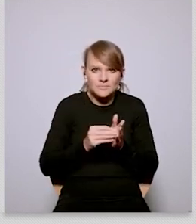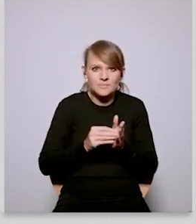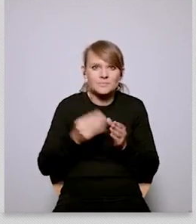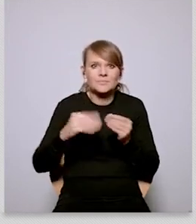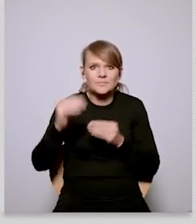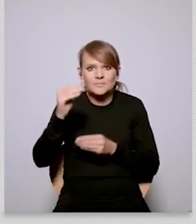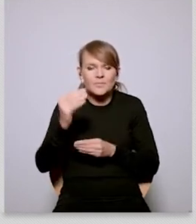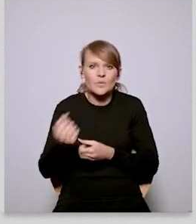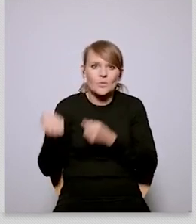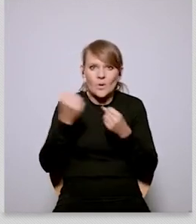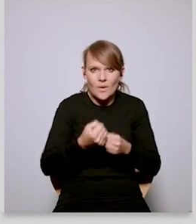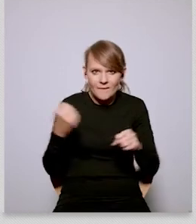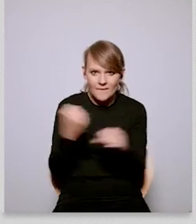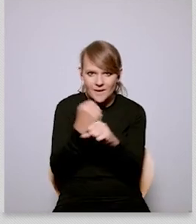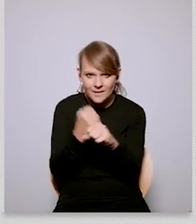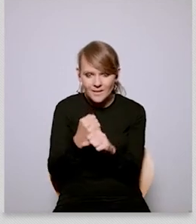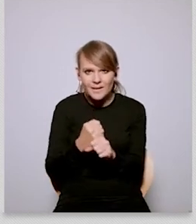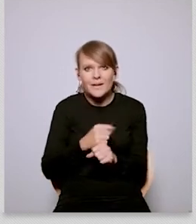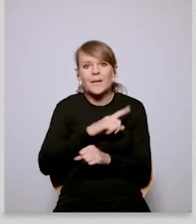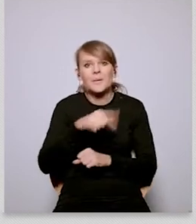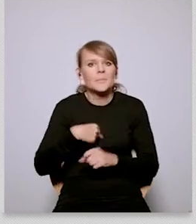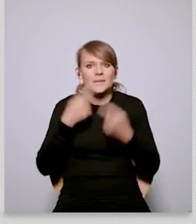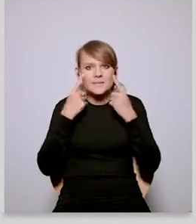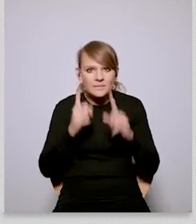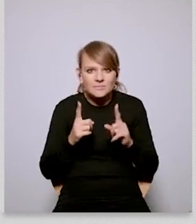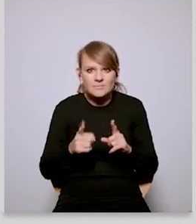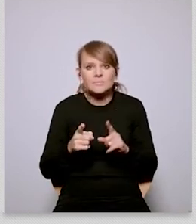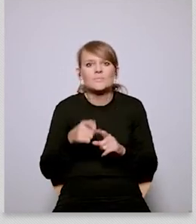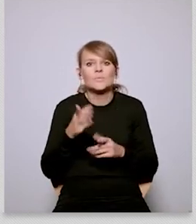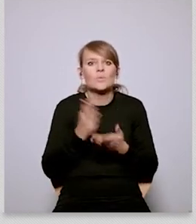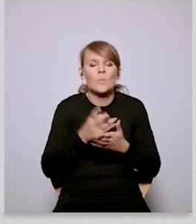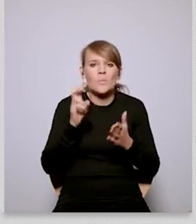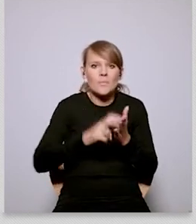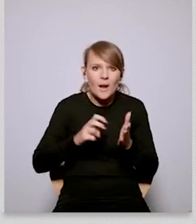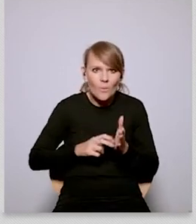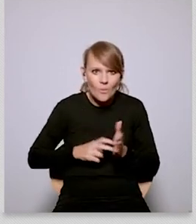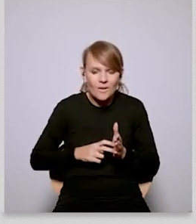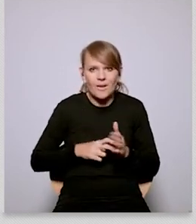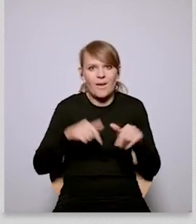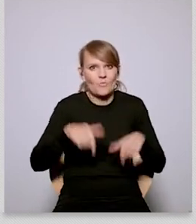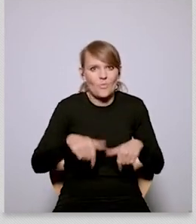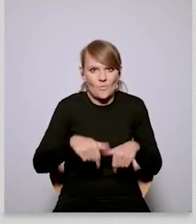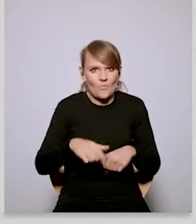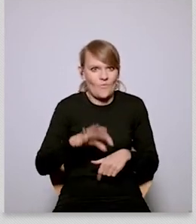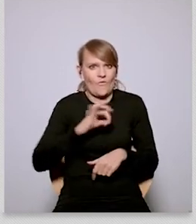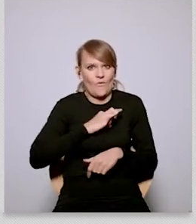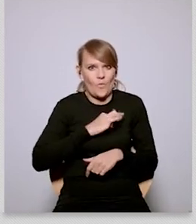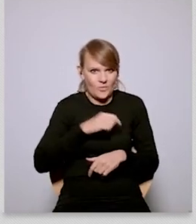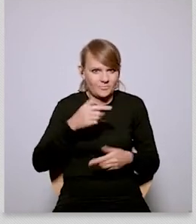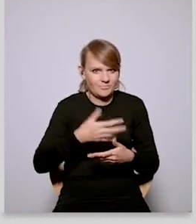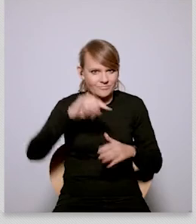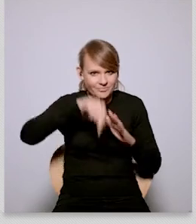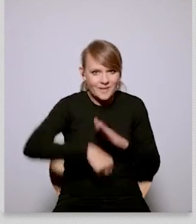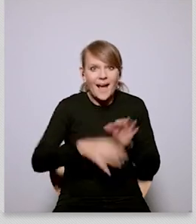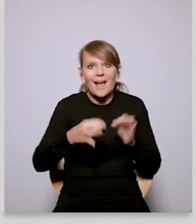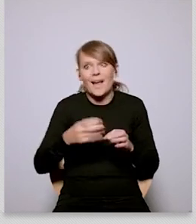uh we haven't noticed increased importation of hard coal we haven't noticed